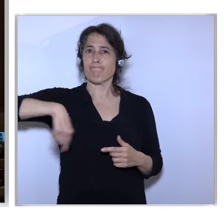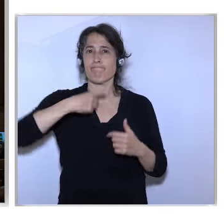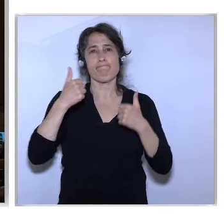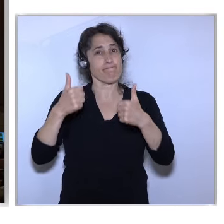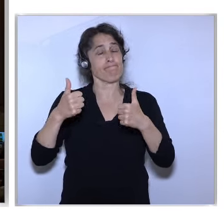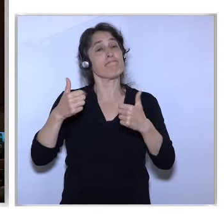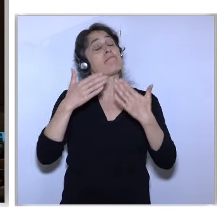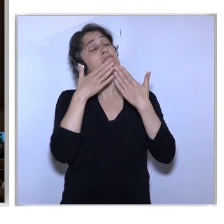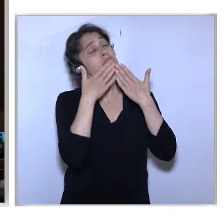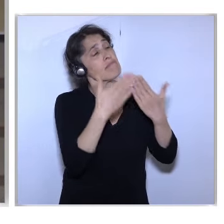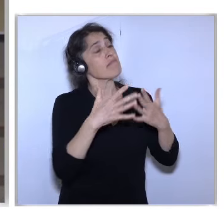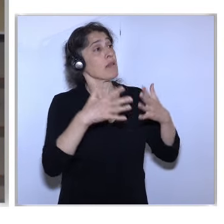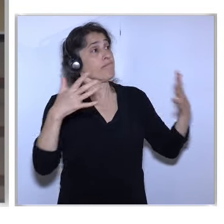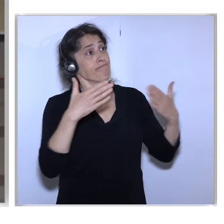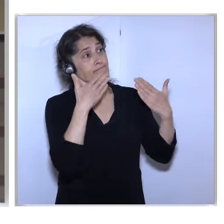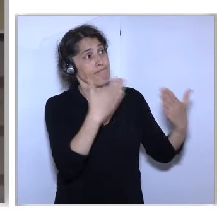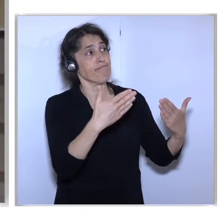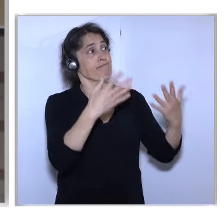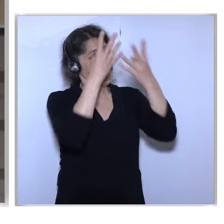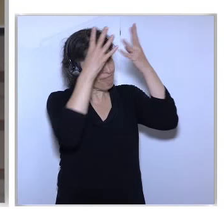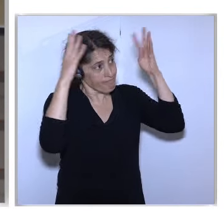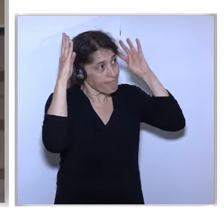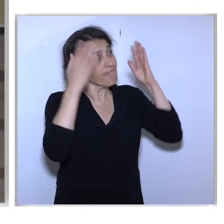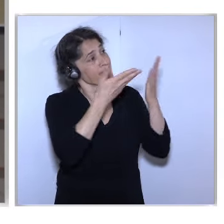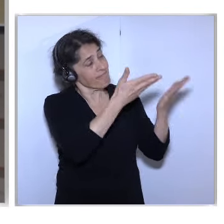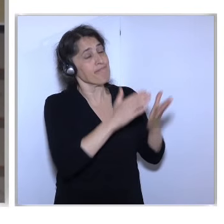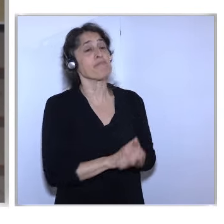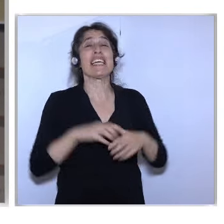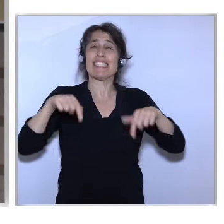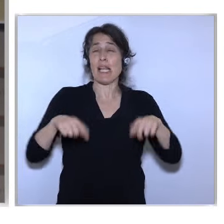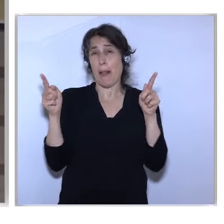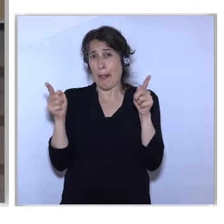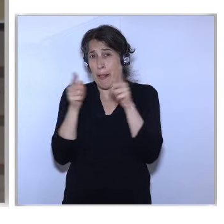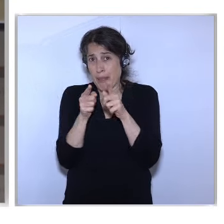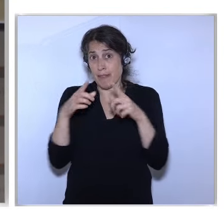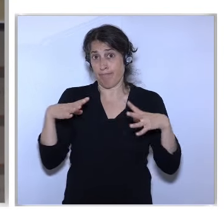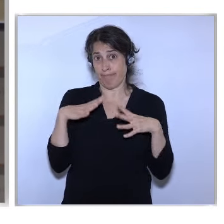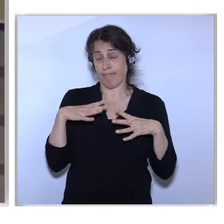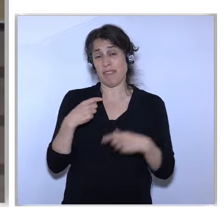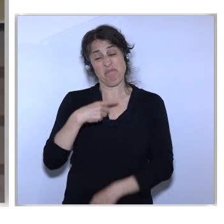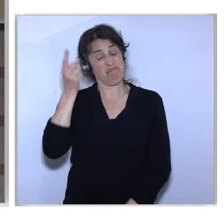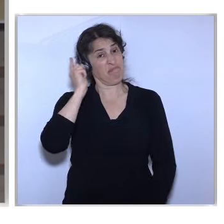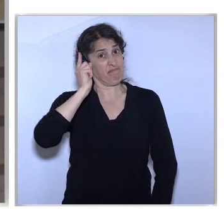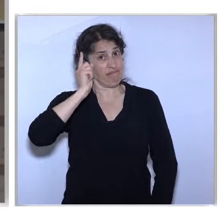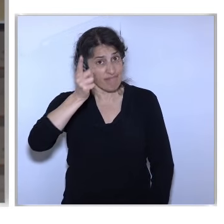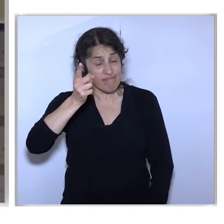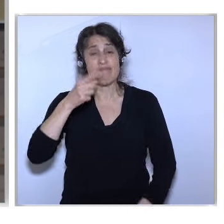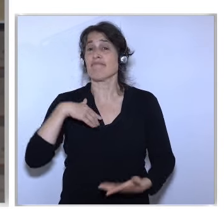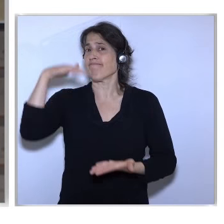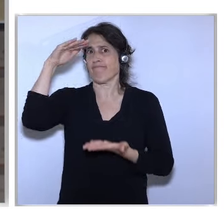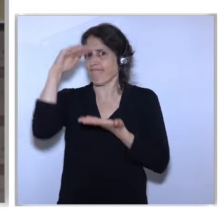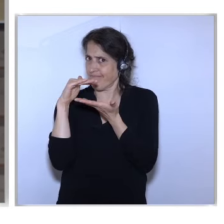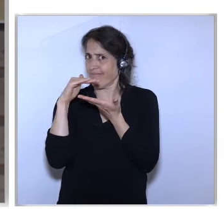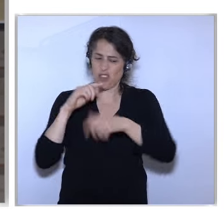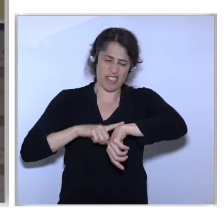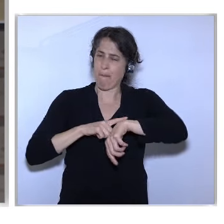And We're Now Going To Have A Short Break Ladies And Gentlemen I'm Going To Be Very Bossy And Say That You Have Time Literally